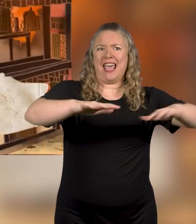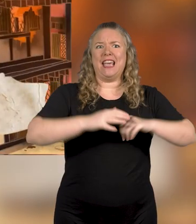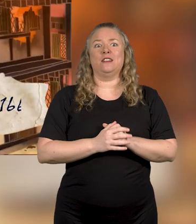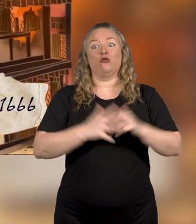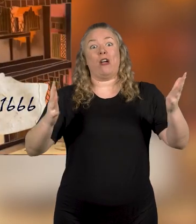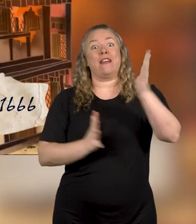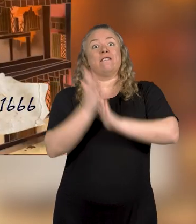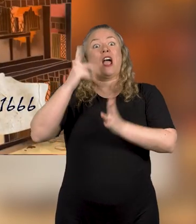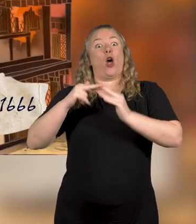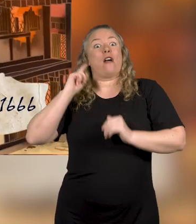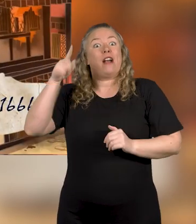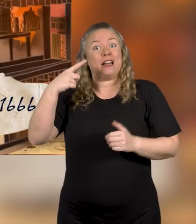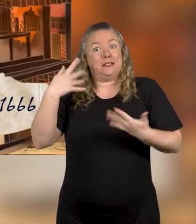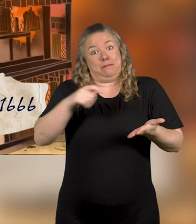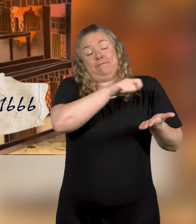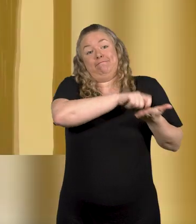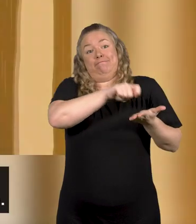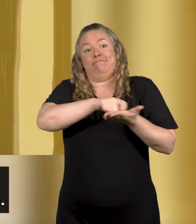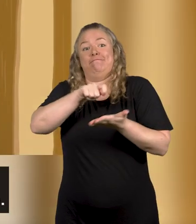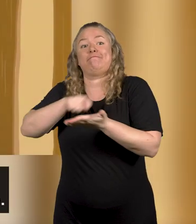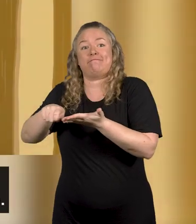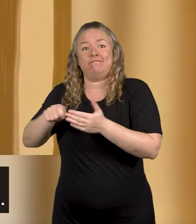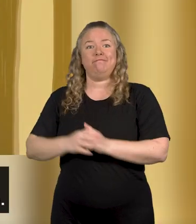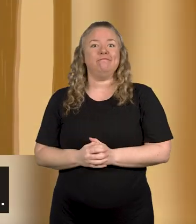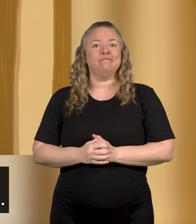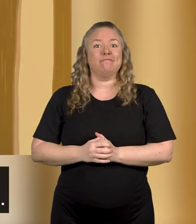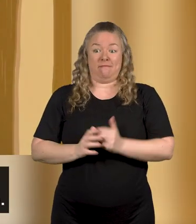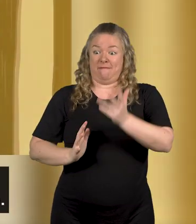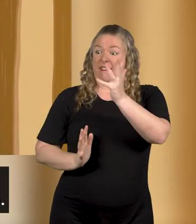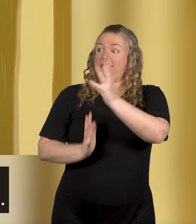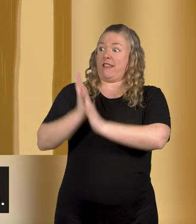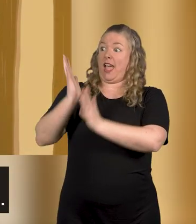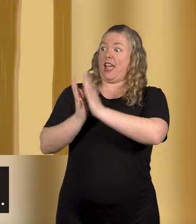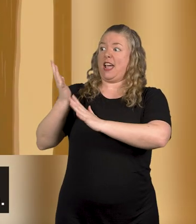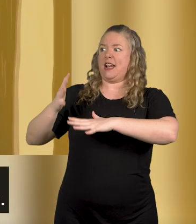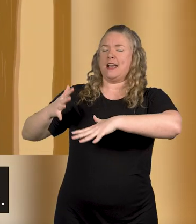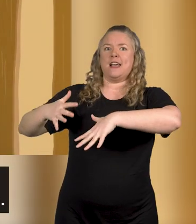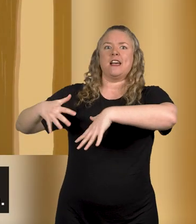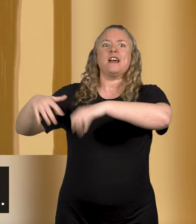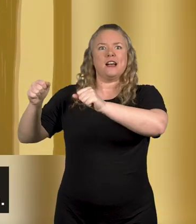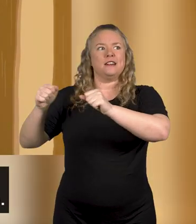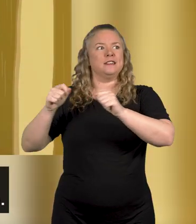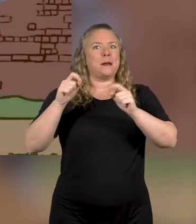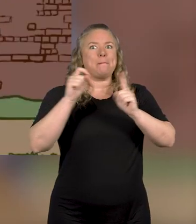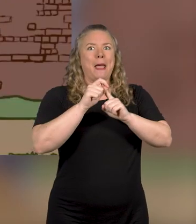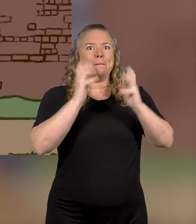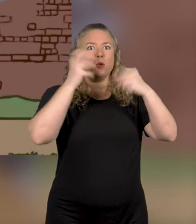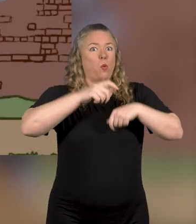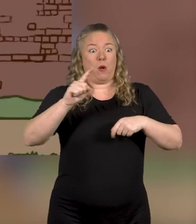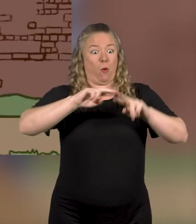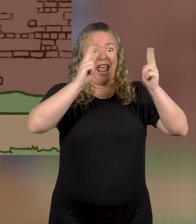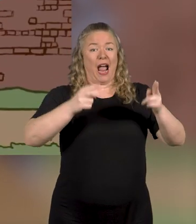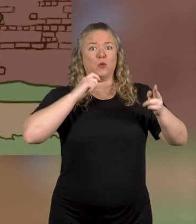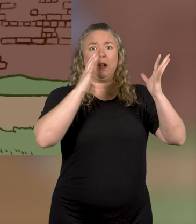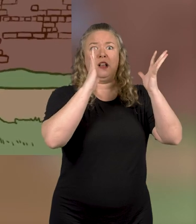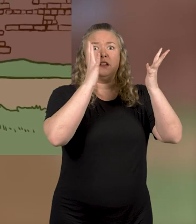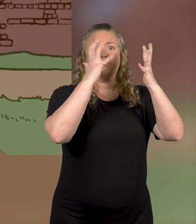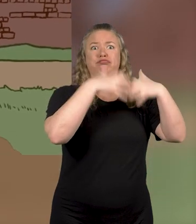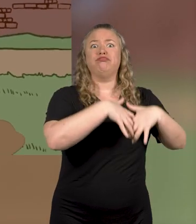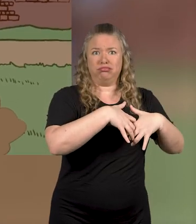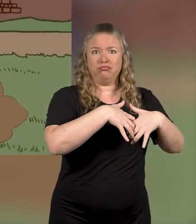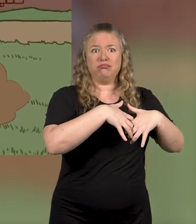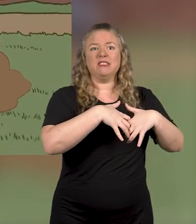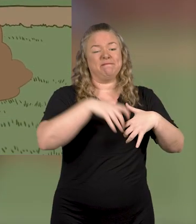the Great Fire of London. Pepys was worried that his house might burn down too. He even buried his